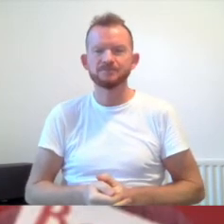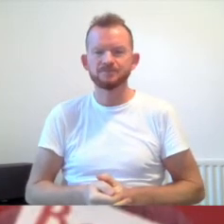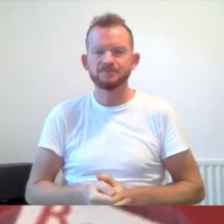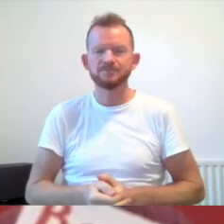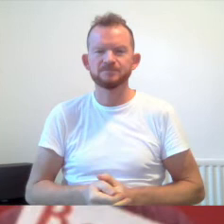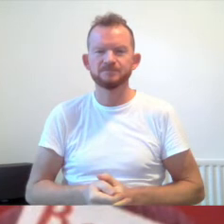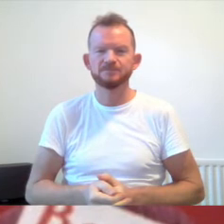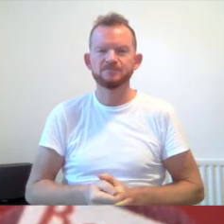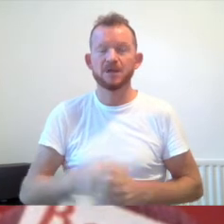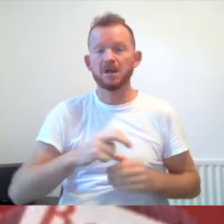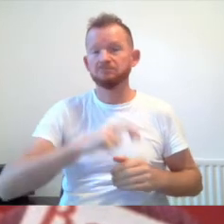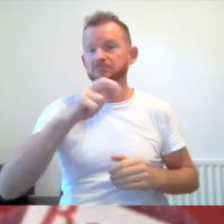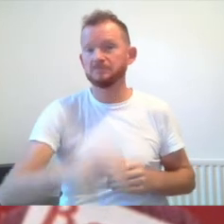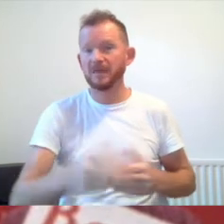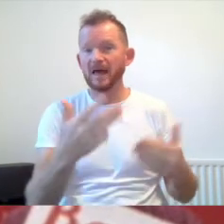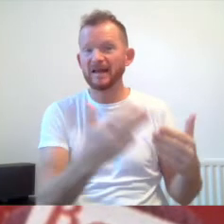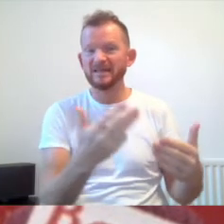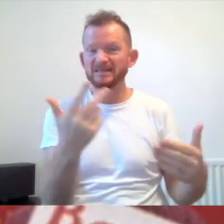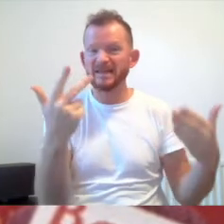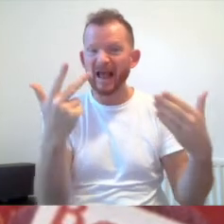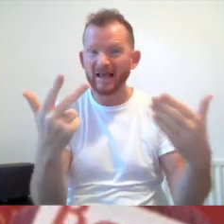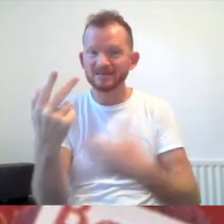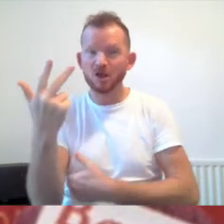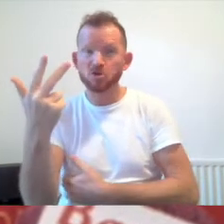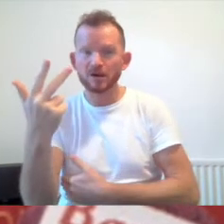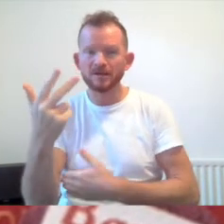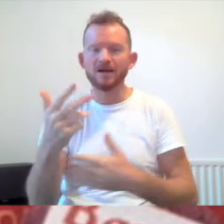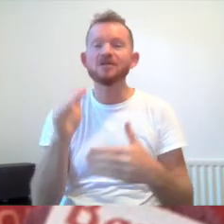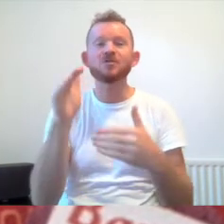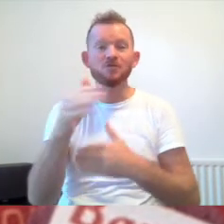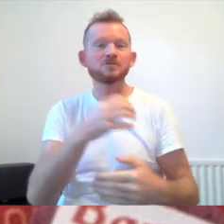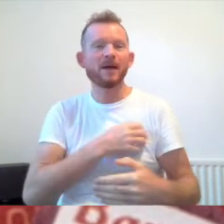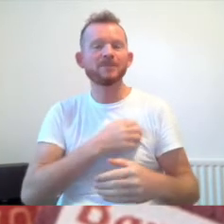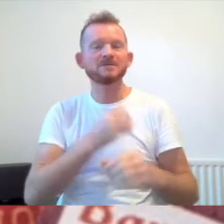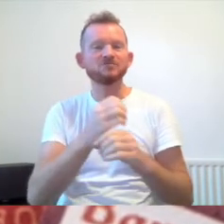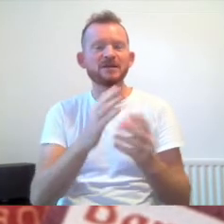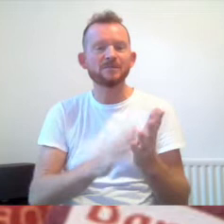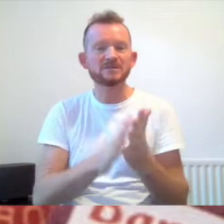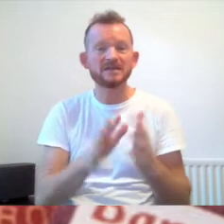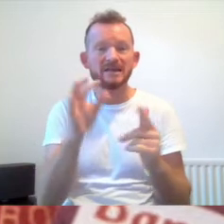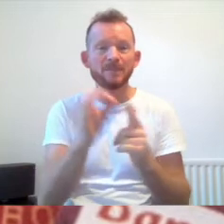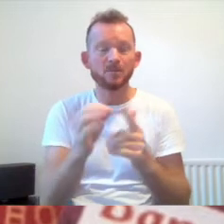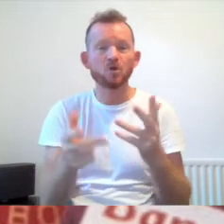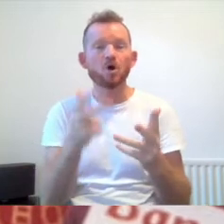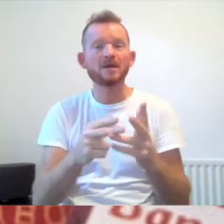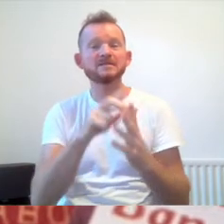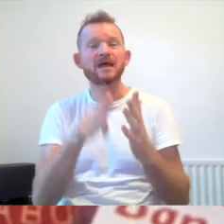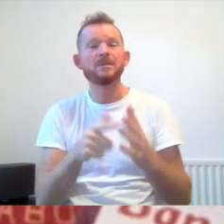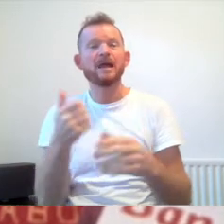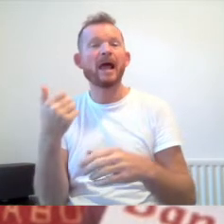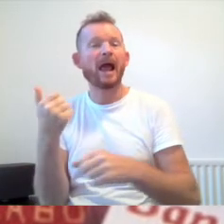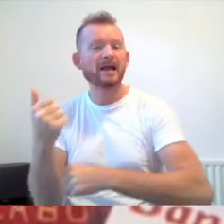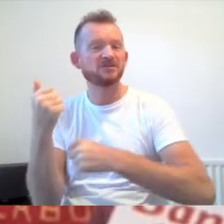Jumping to 1983, here are some future members of GMCDP with other disabled activists and allies